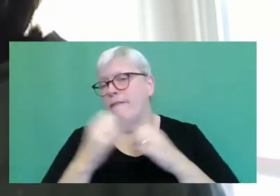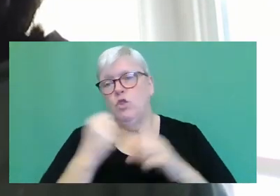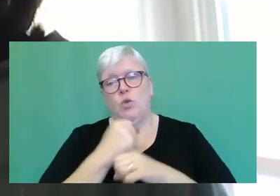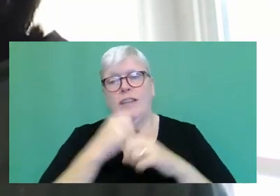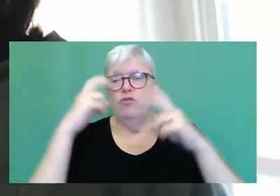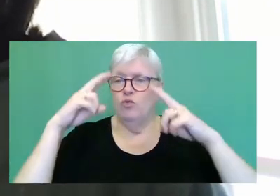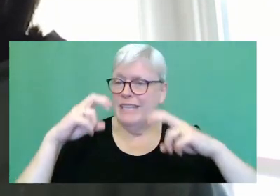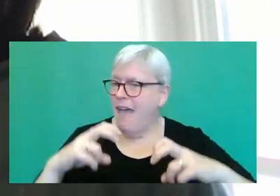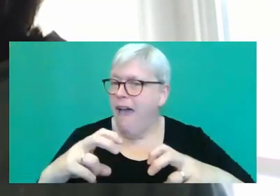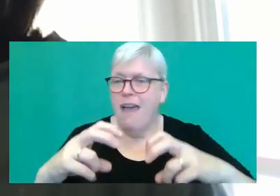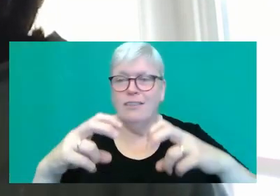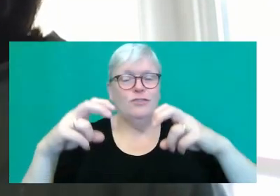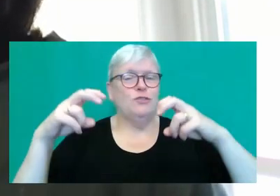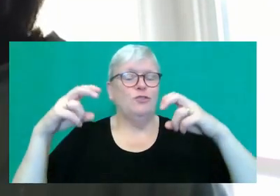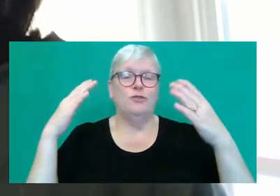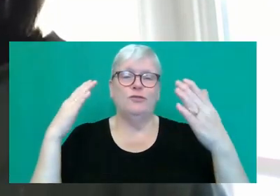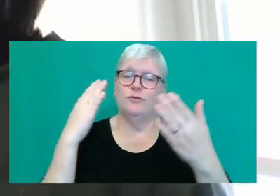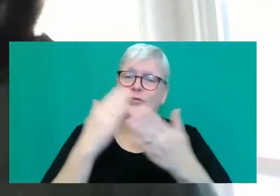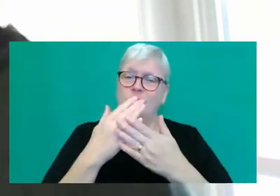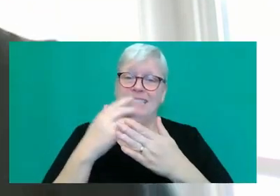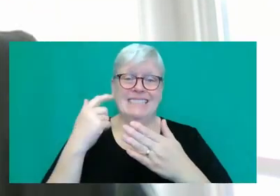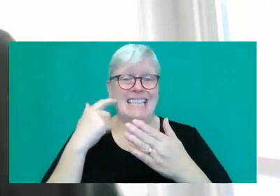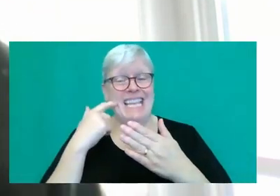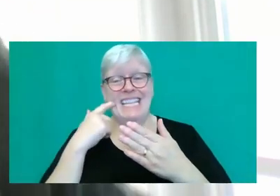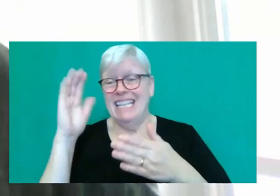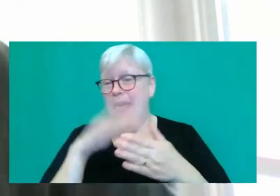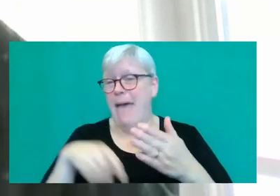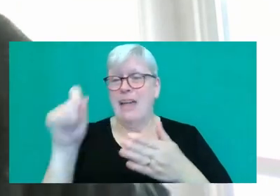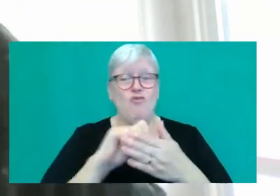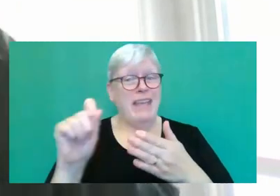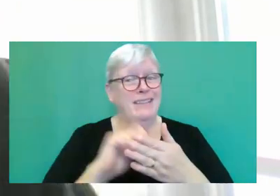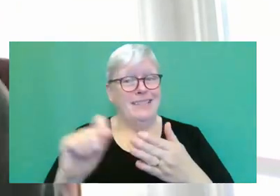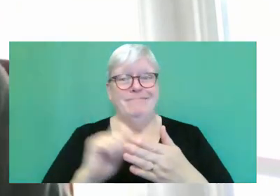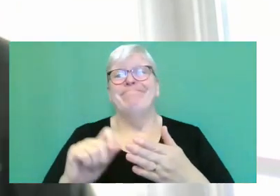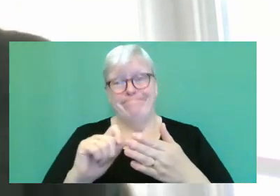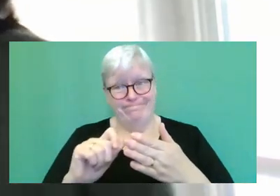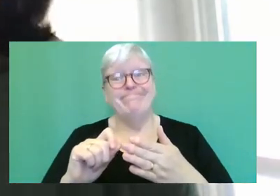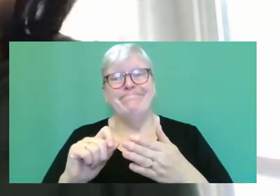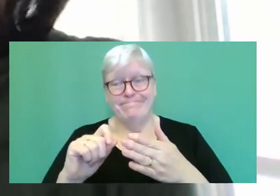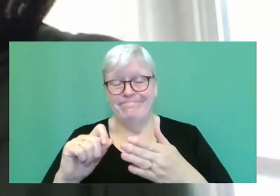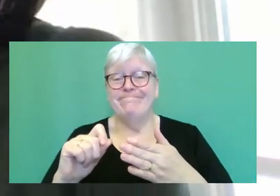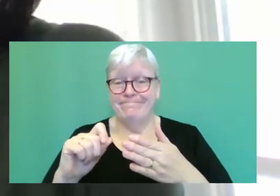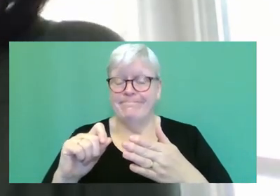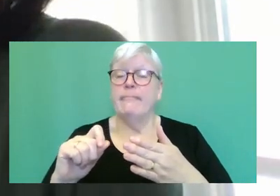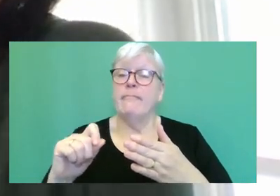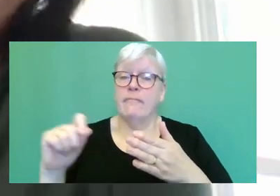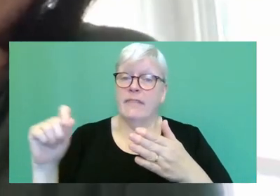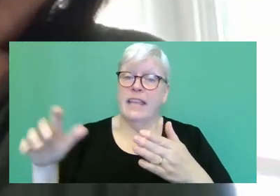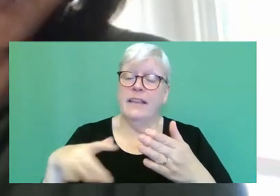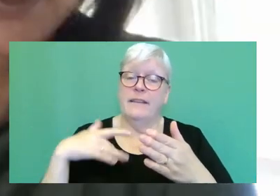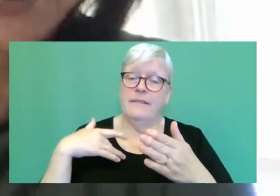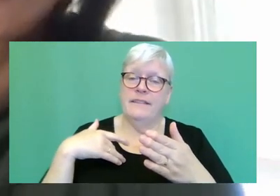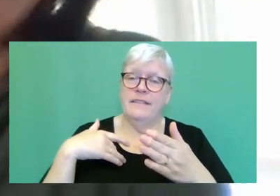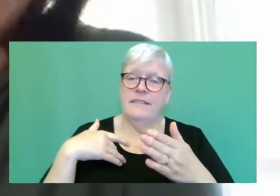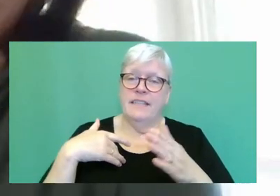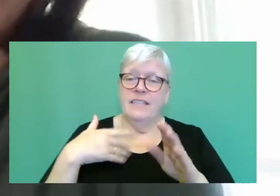you know, it's easier than writing. So that's one reason. It sort of, it puts off that evil day where it's